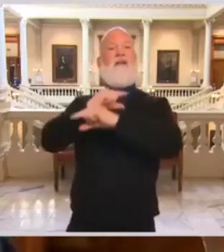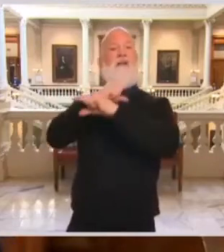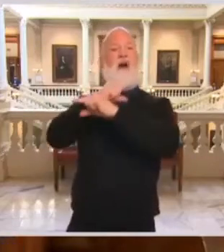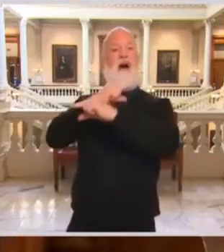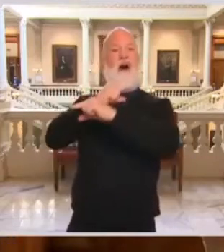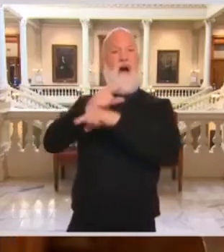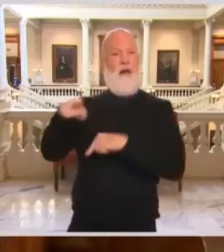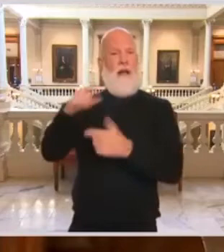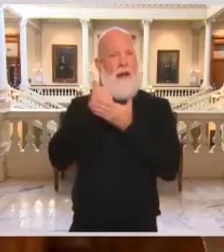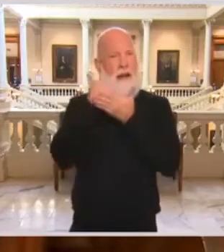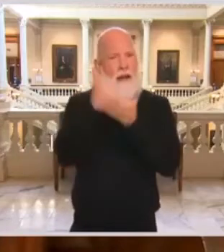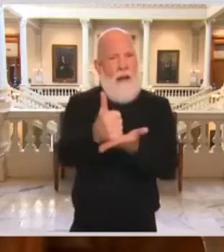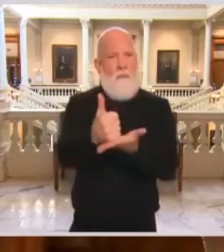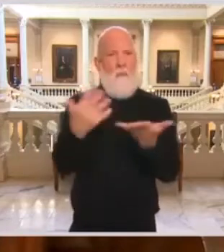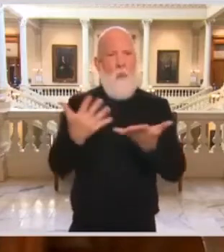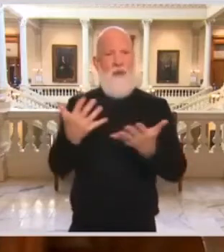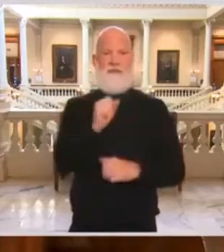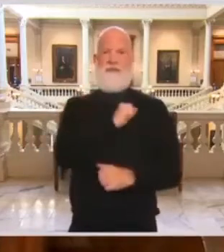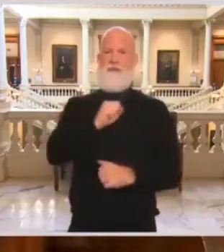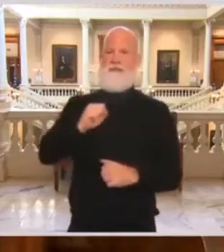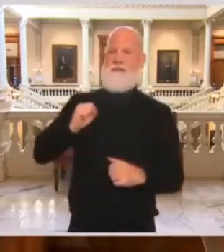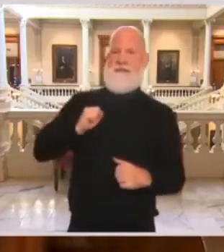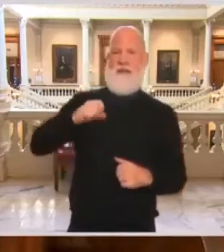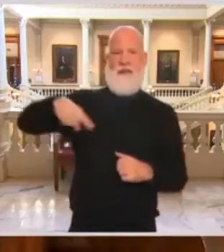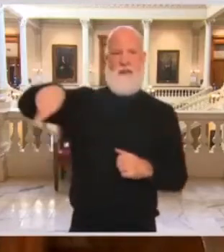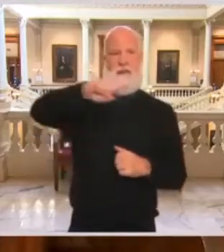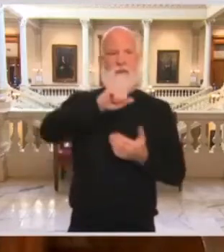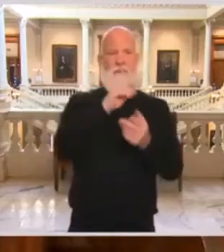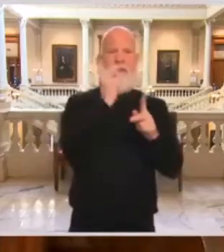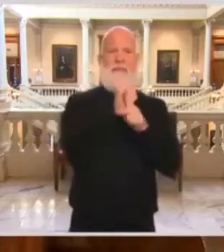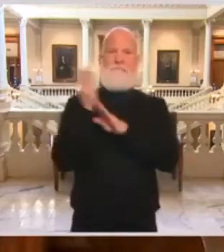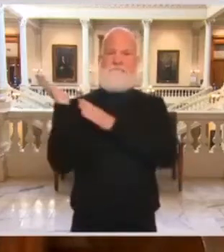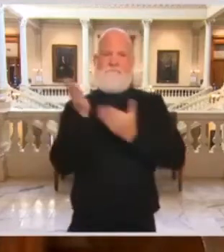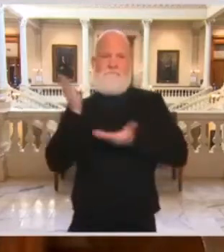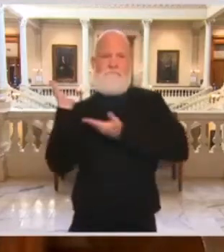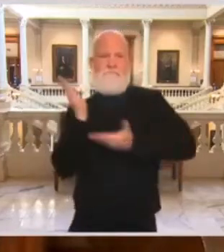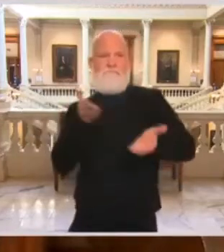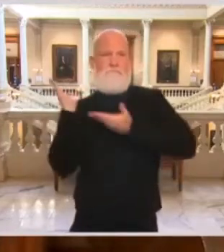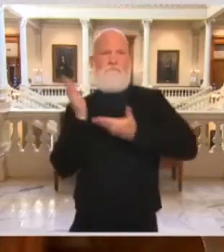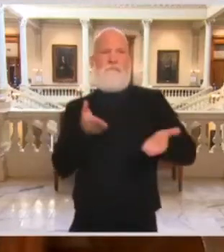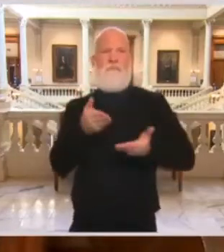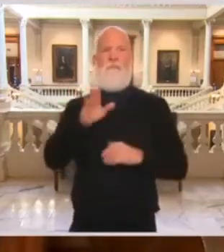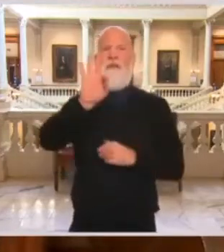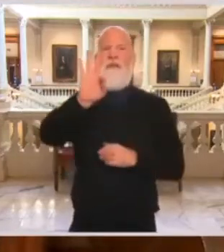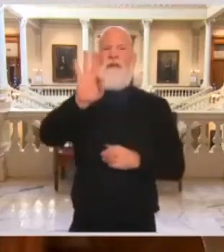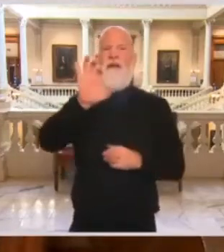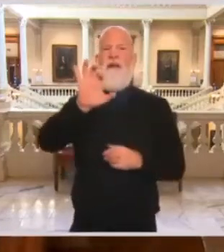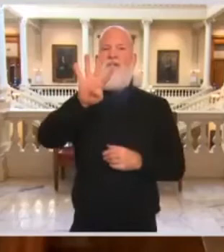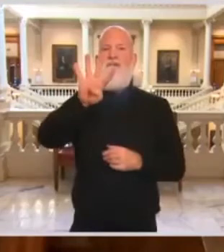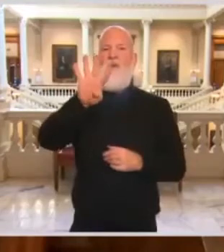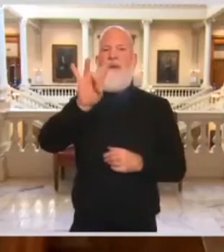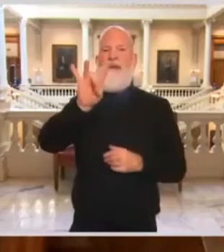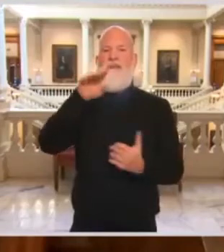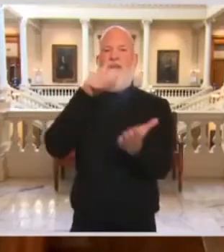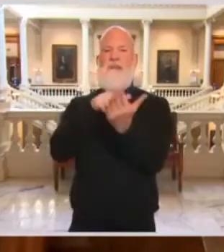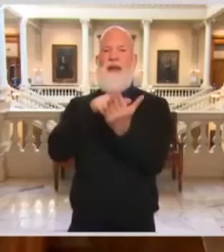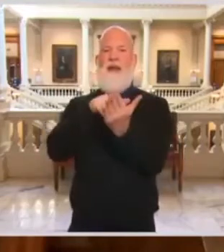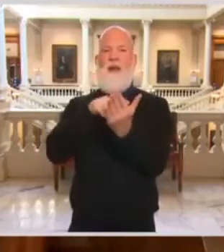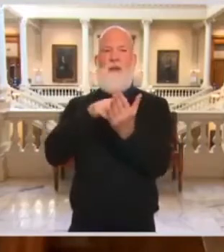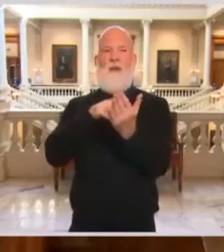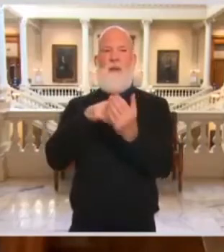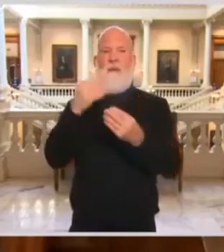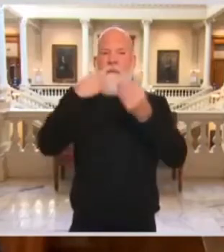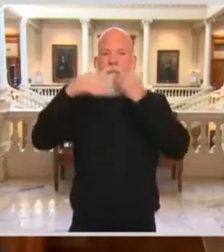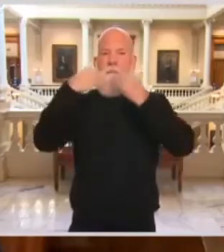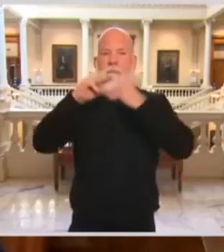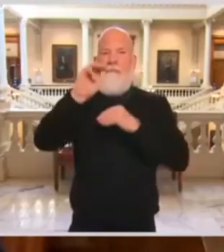schools delivered 948,000 meals to children who were out of the classroom through the spring and summer.